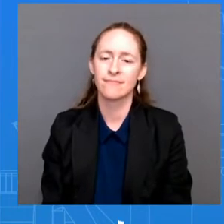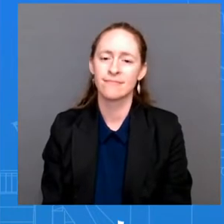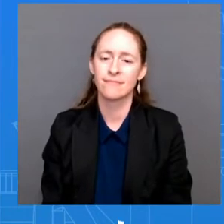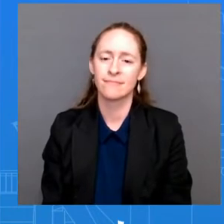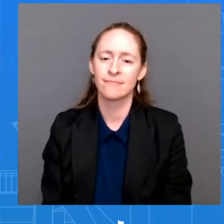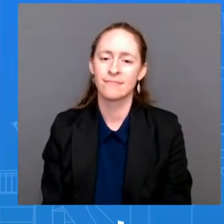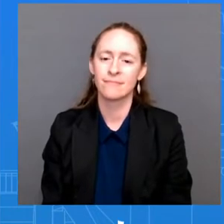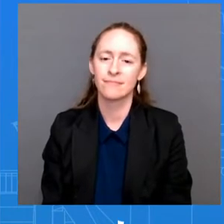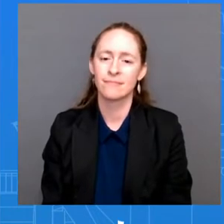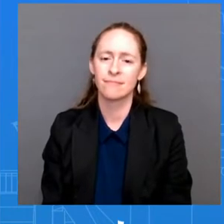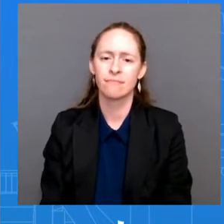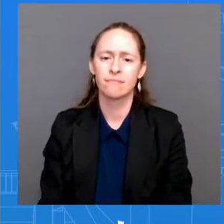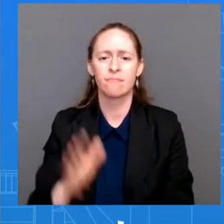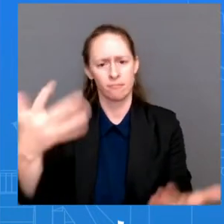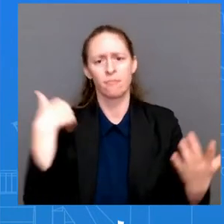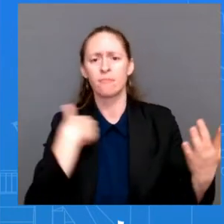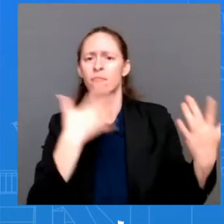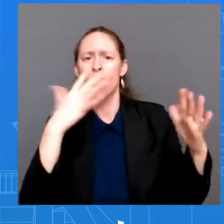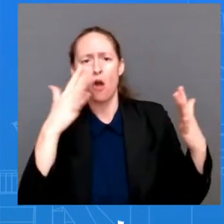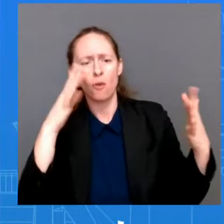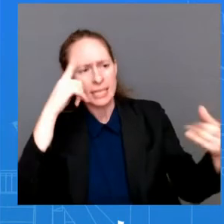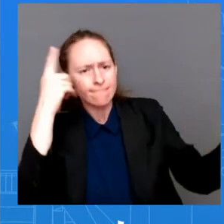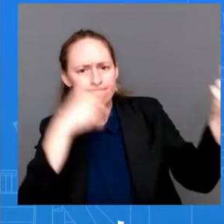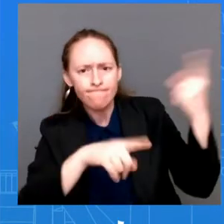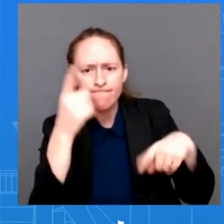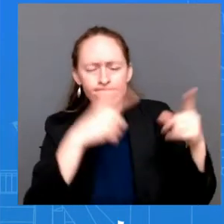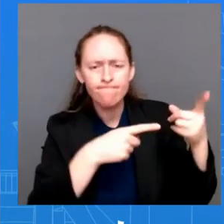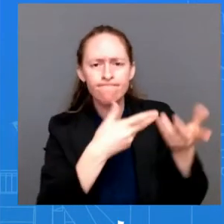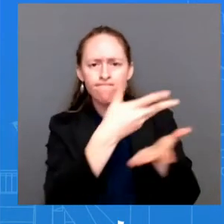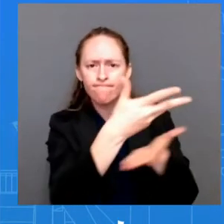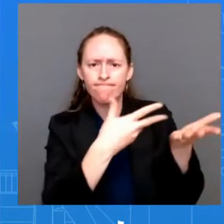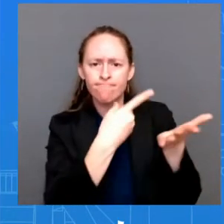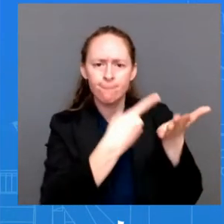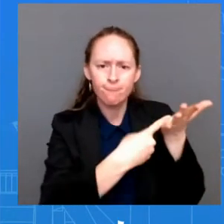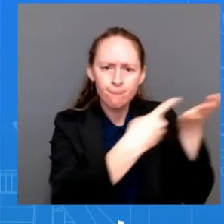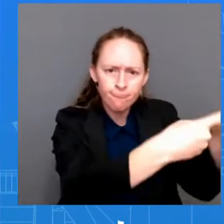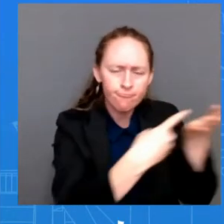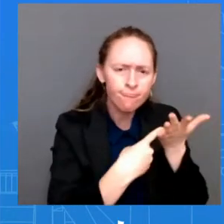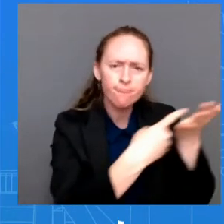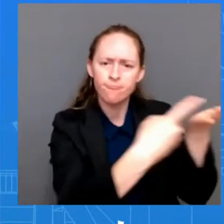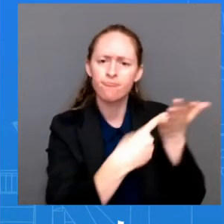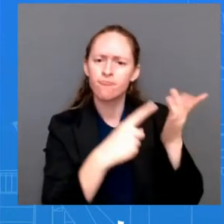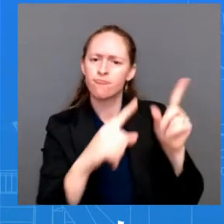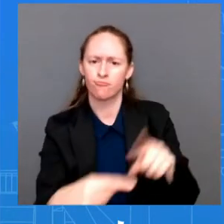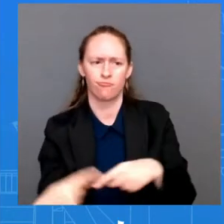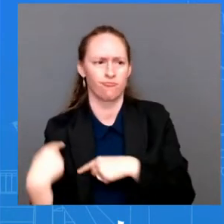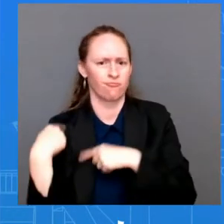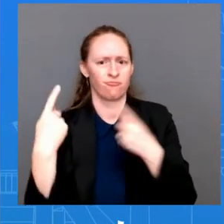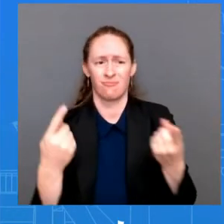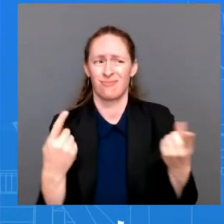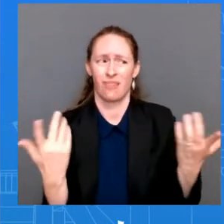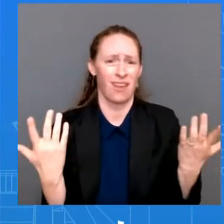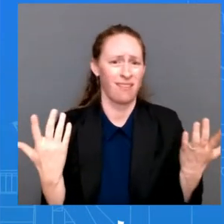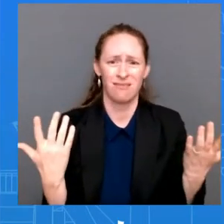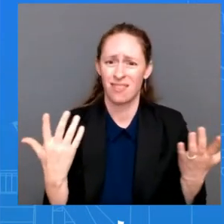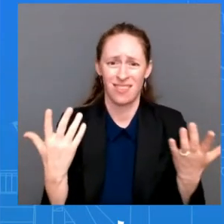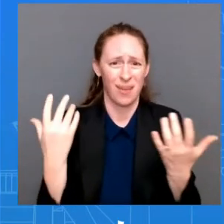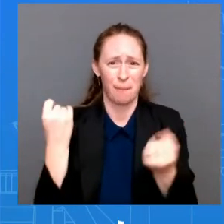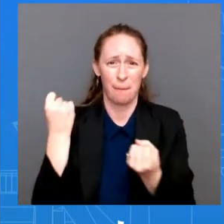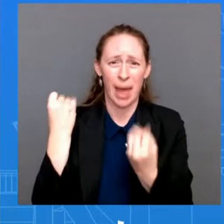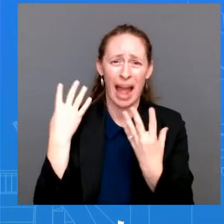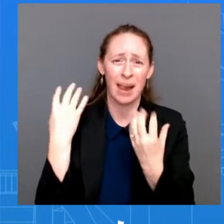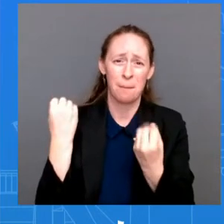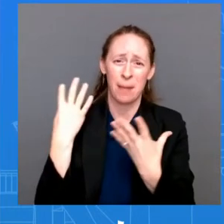relations with the PRC for decades. They understand well. I can't speak for President Xi. I wouldn't do that.